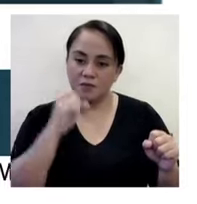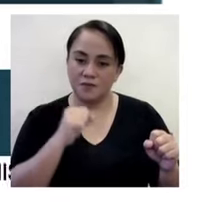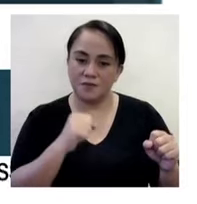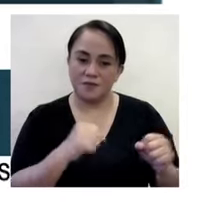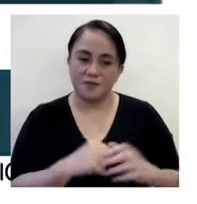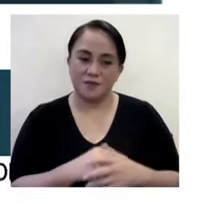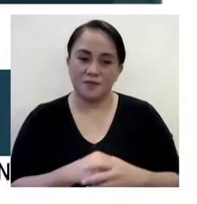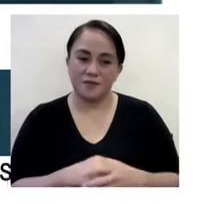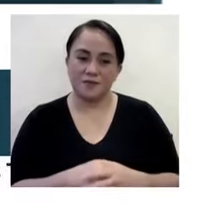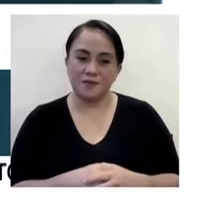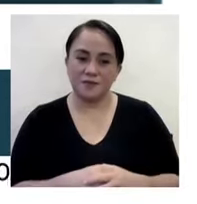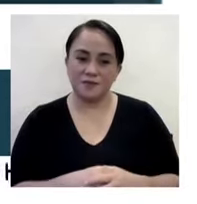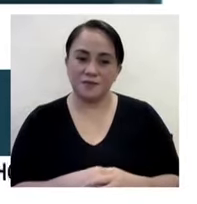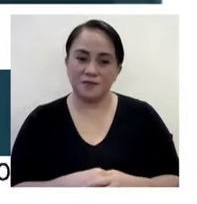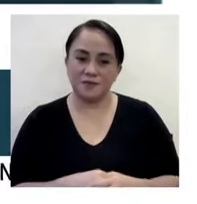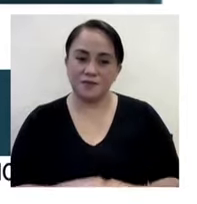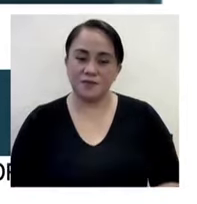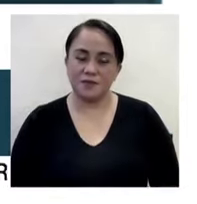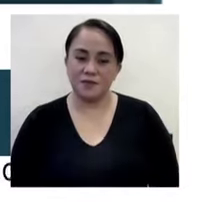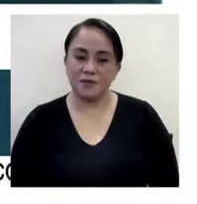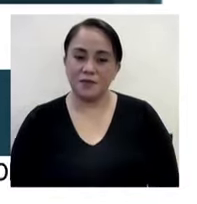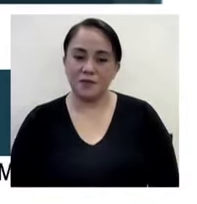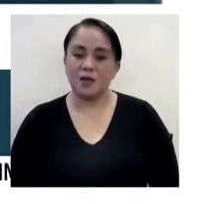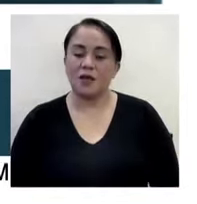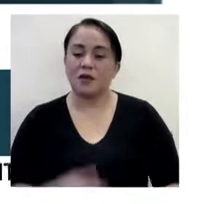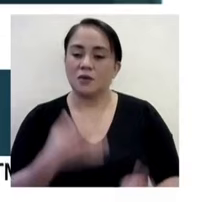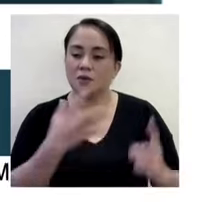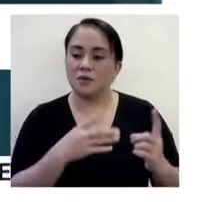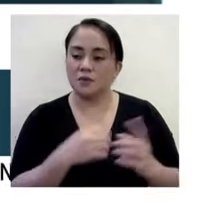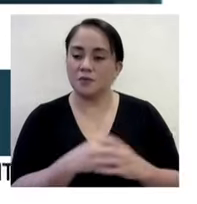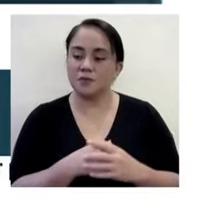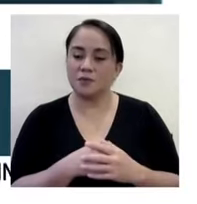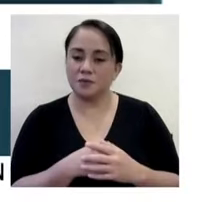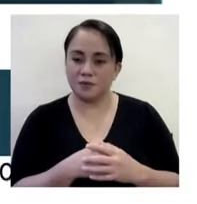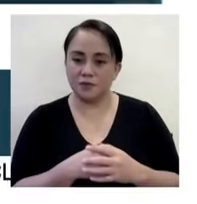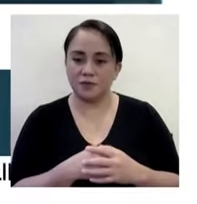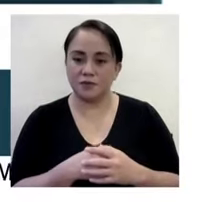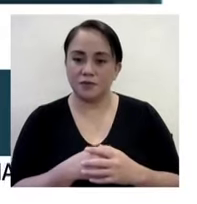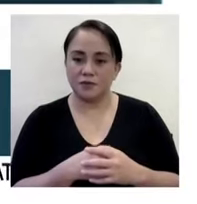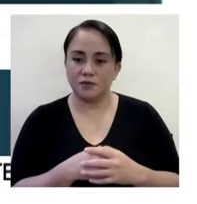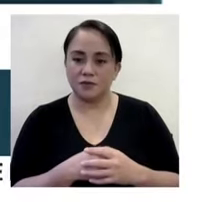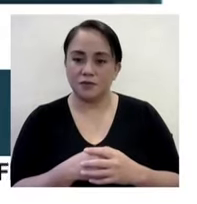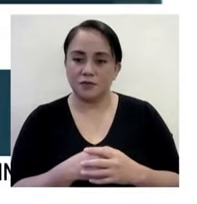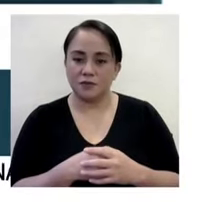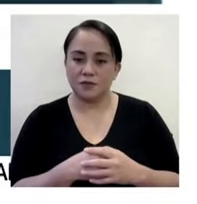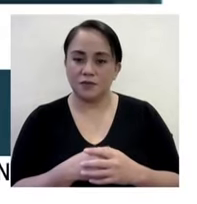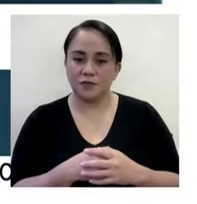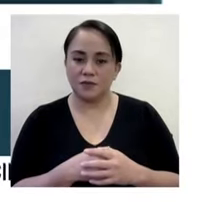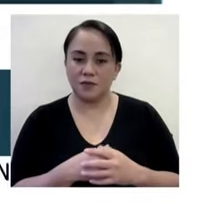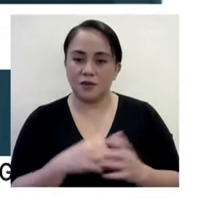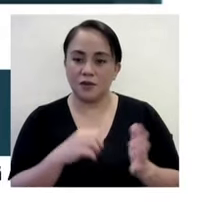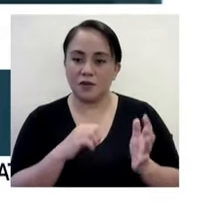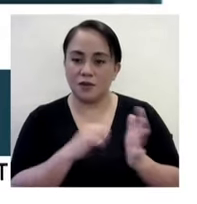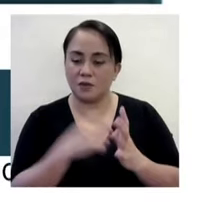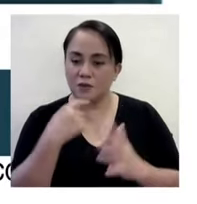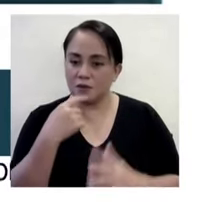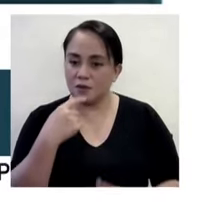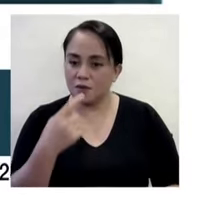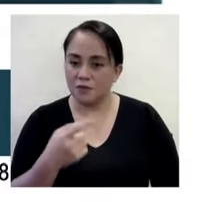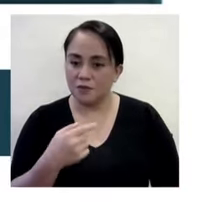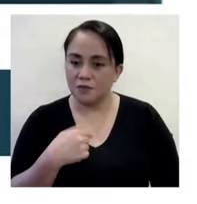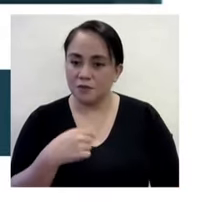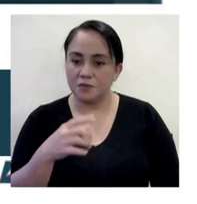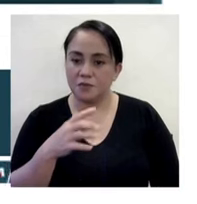commitment from Ambassador Ilan Flus that it will happen.